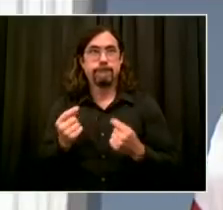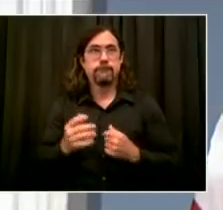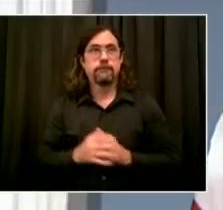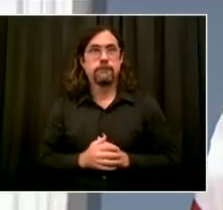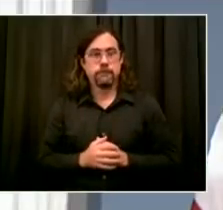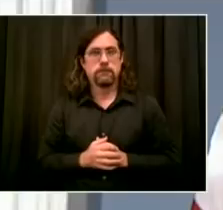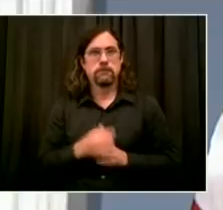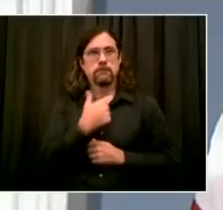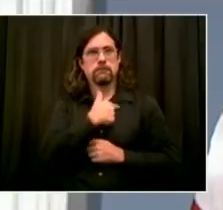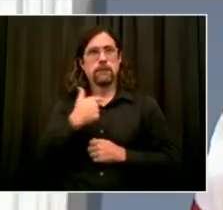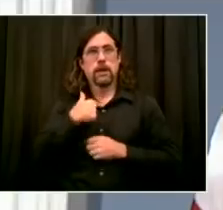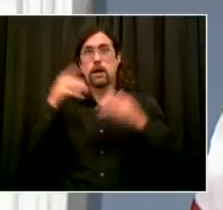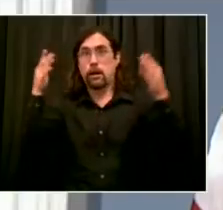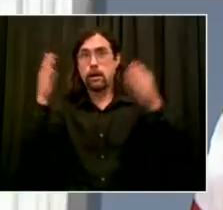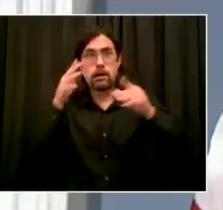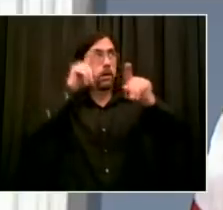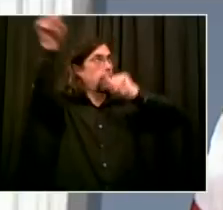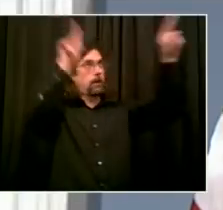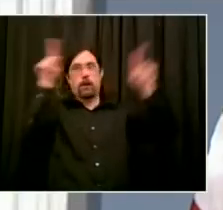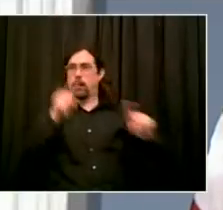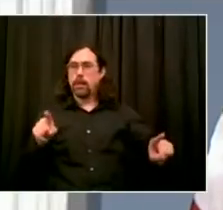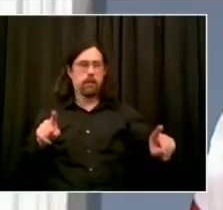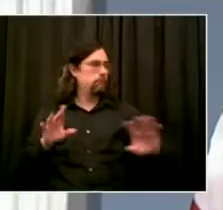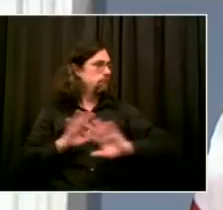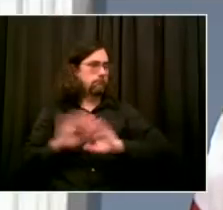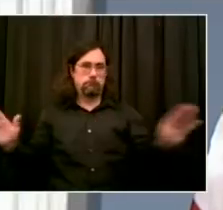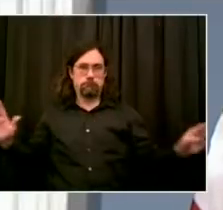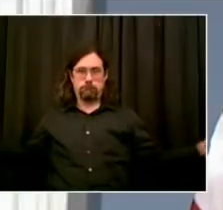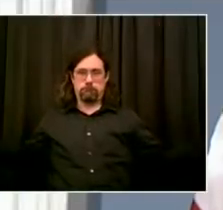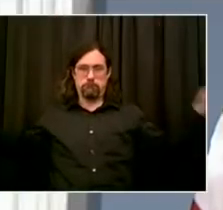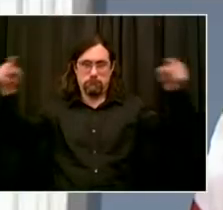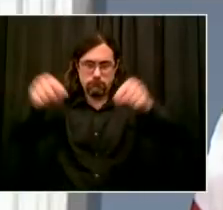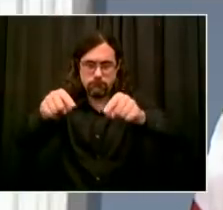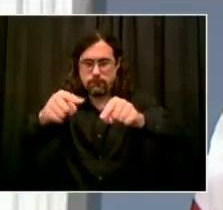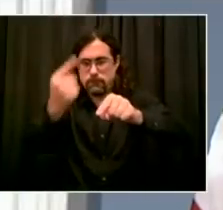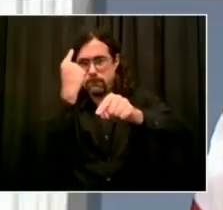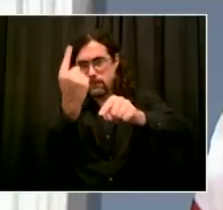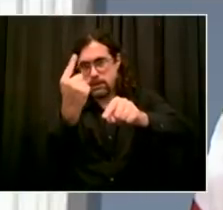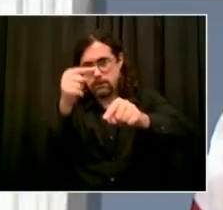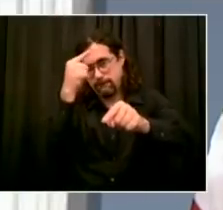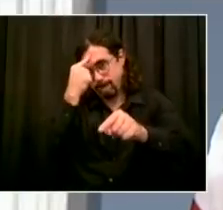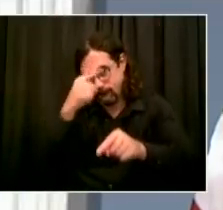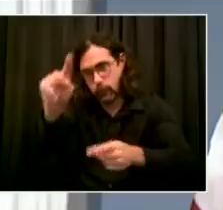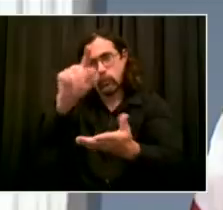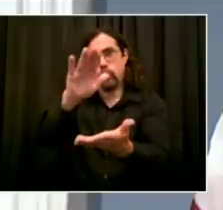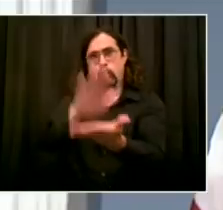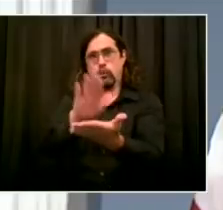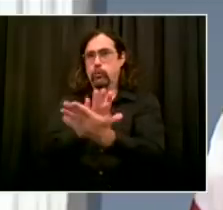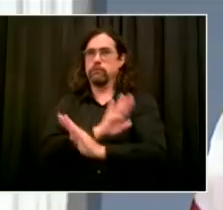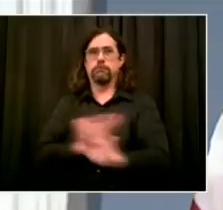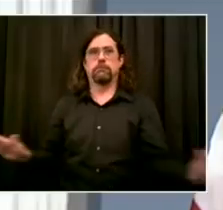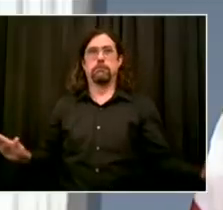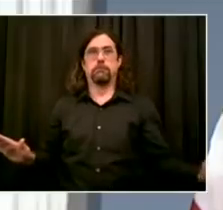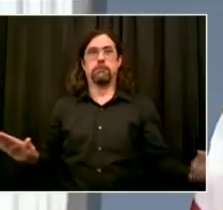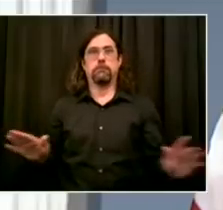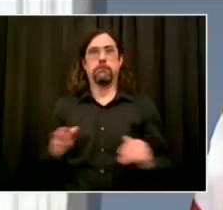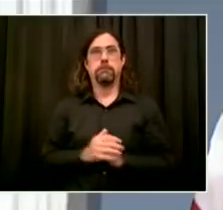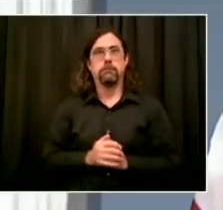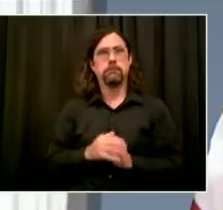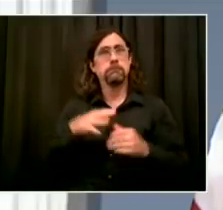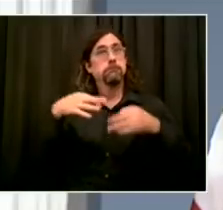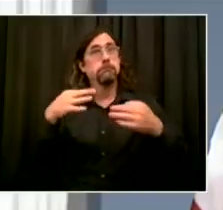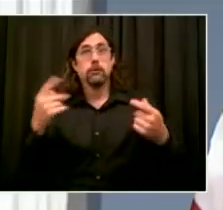staff safe. And the process is very straightforward. A principal calls our designated hotline to report a suspected